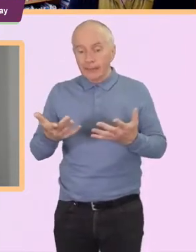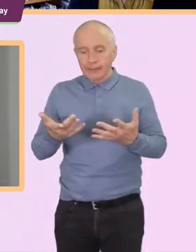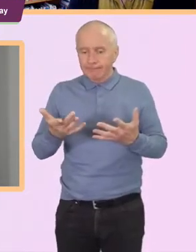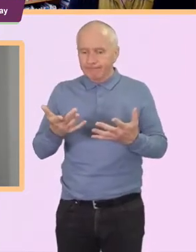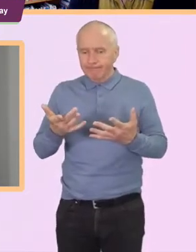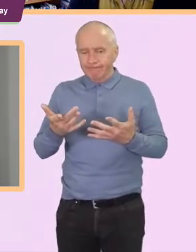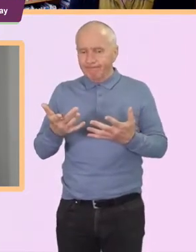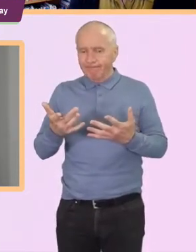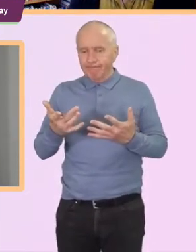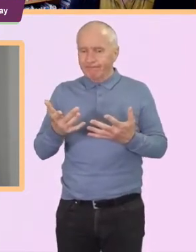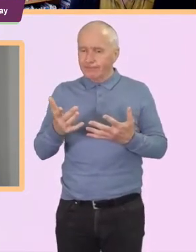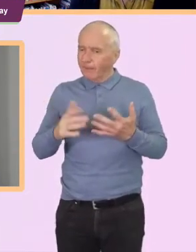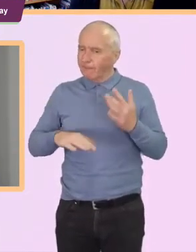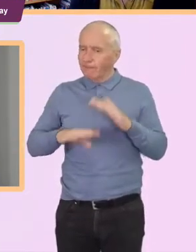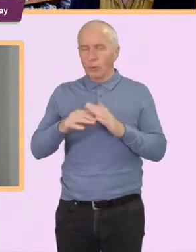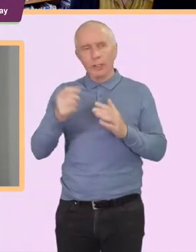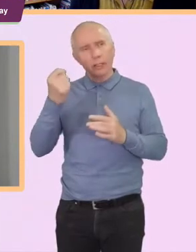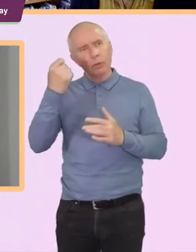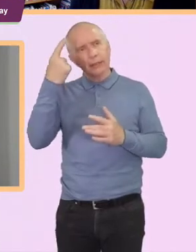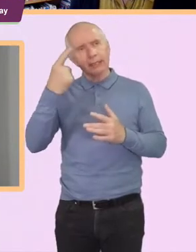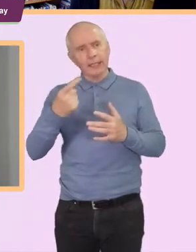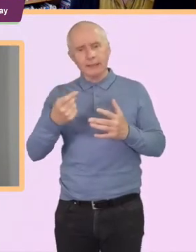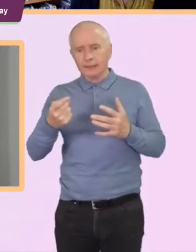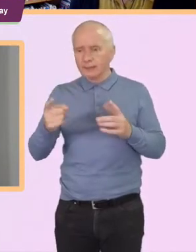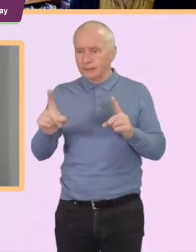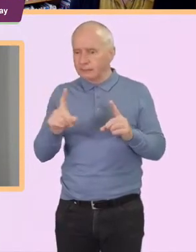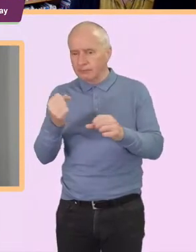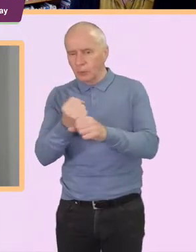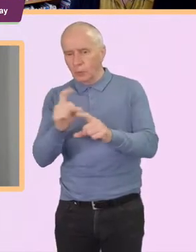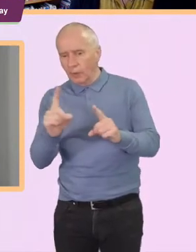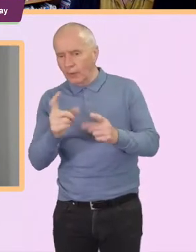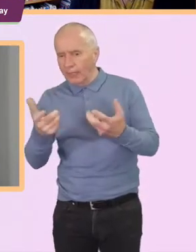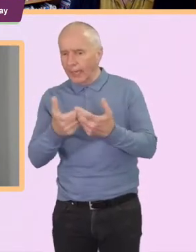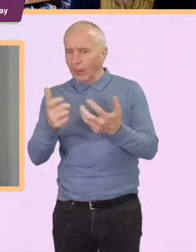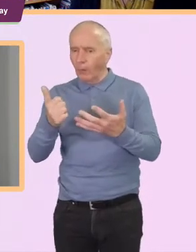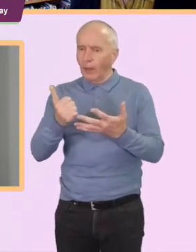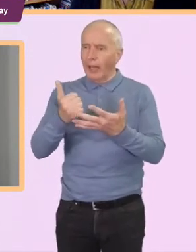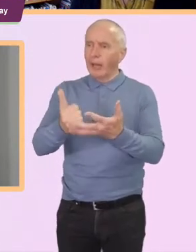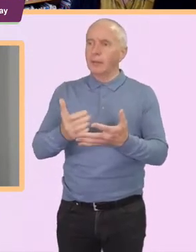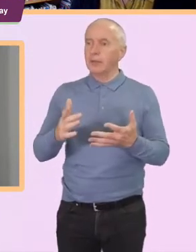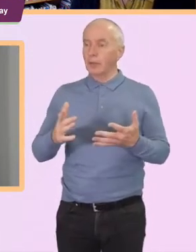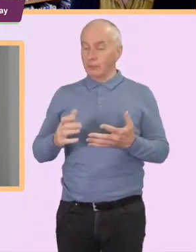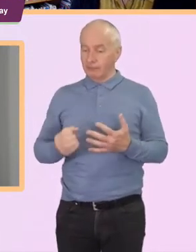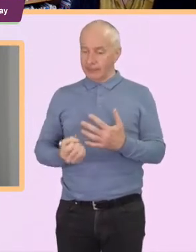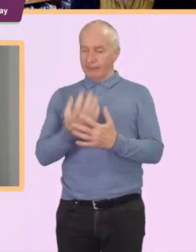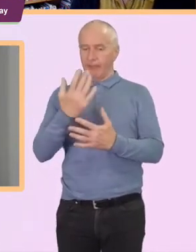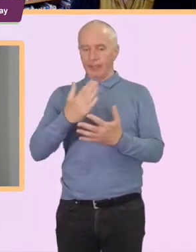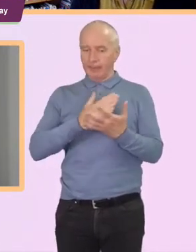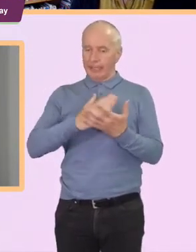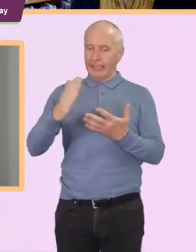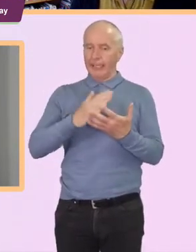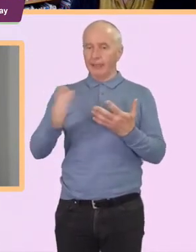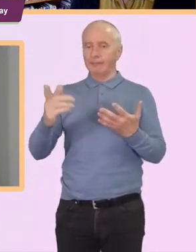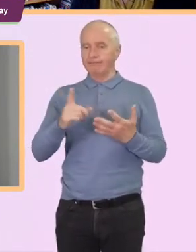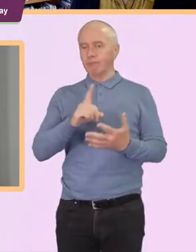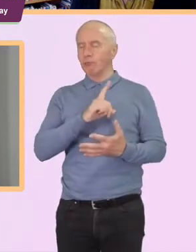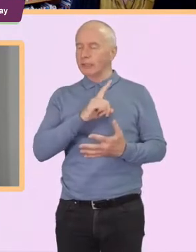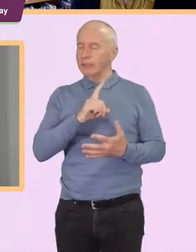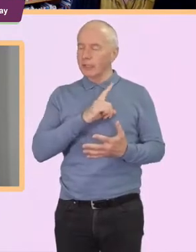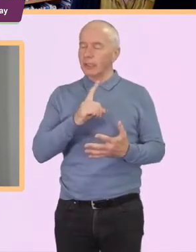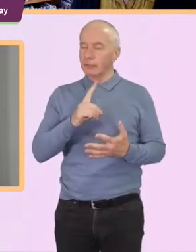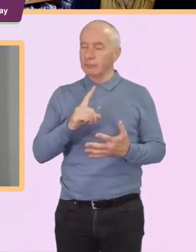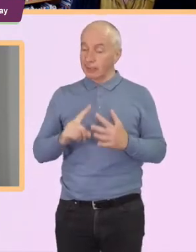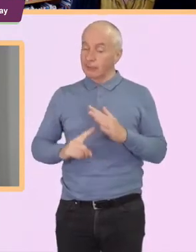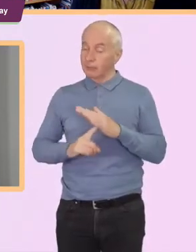kind of what what that might do and how it might help and so developing a clear rationale I think is important and then